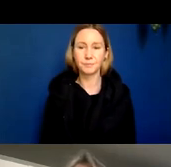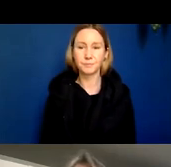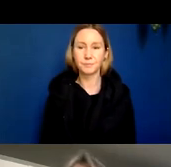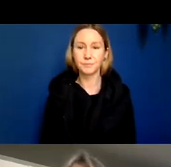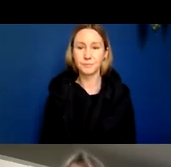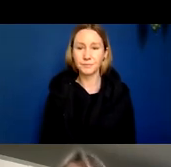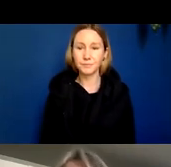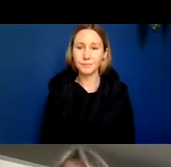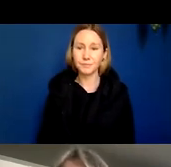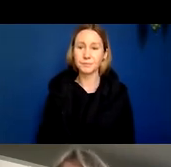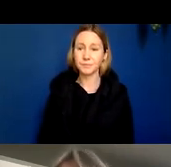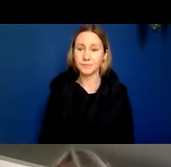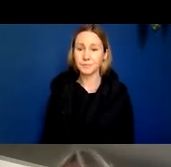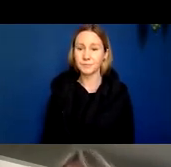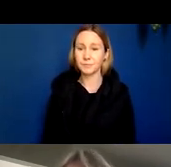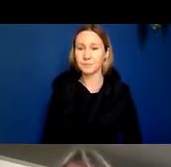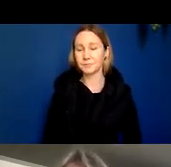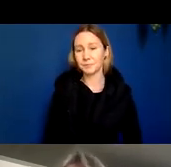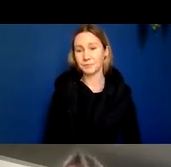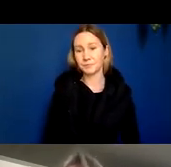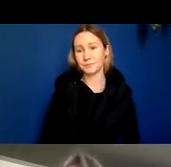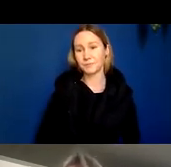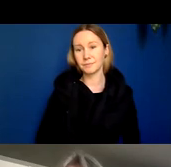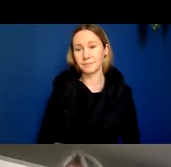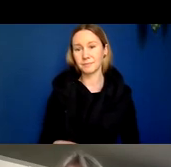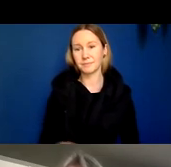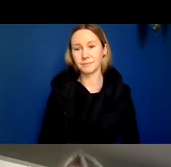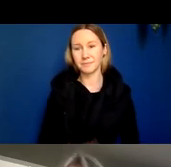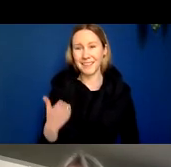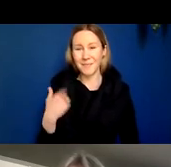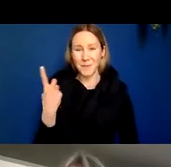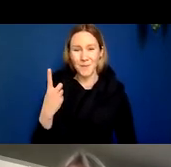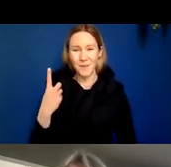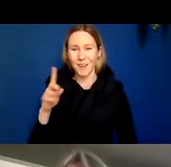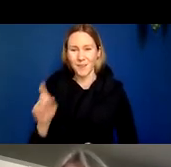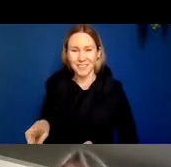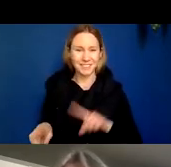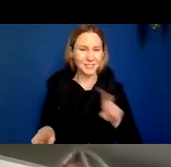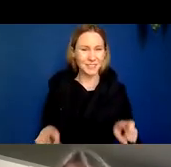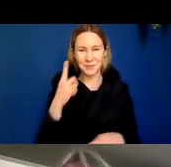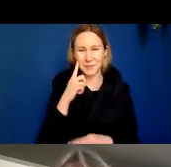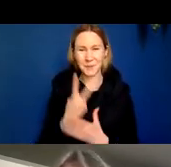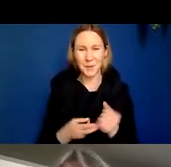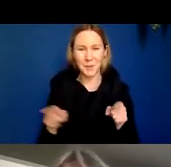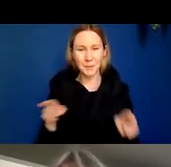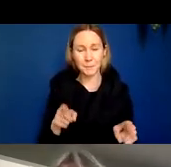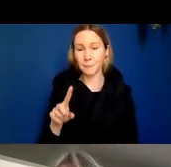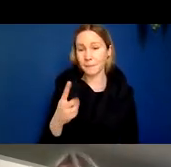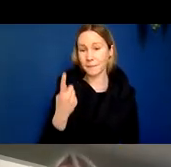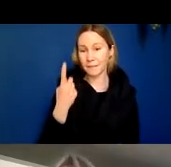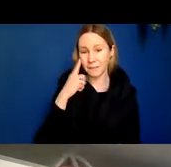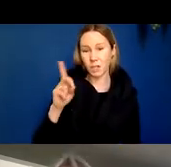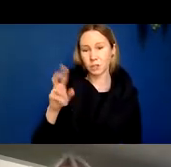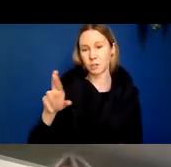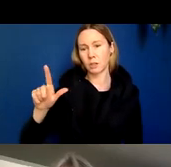we have I think we have time for a question for each of you I guess first one for Dr. Lubinkoff